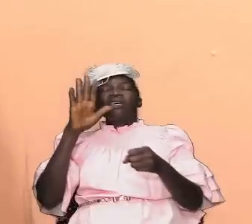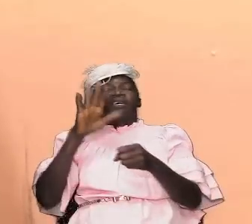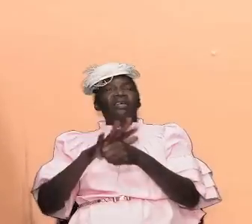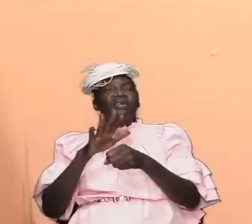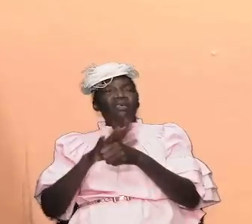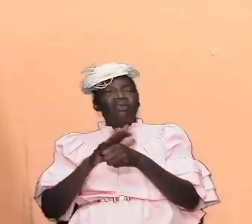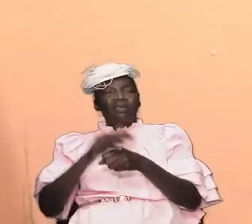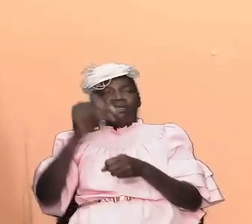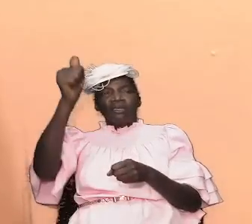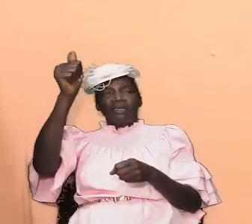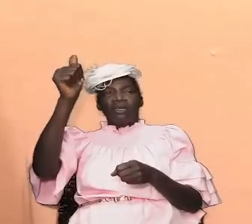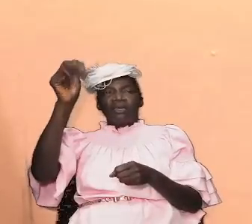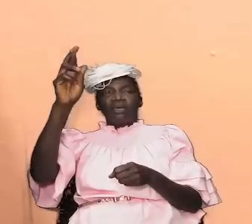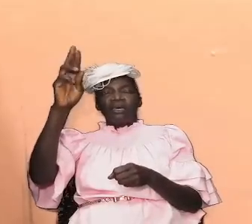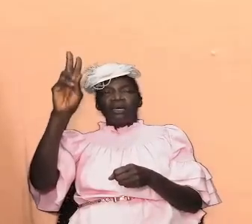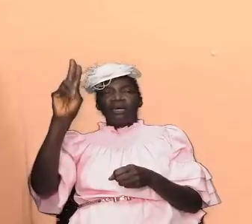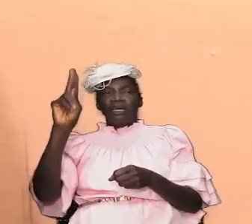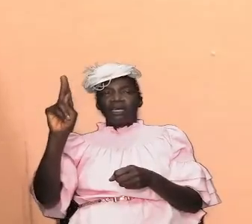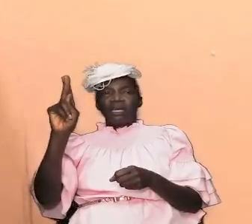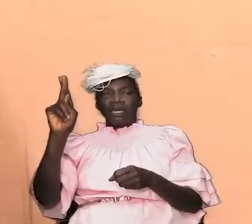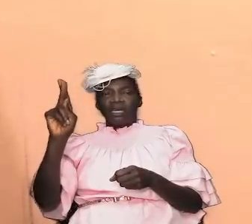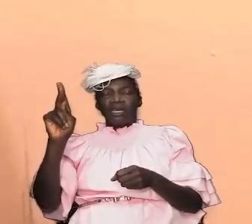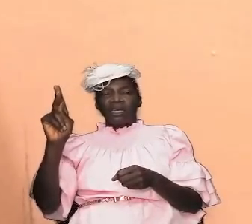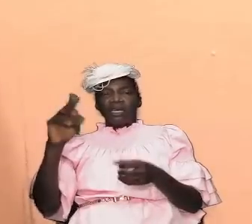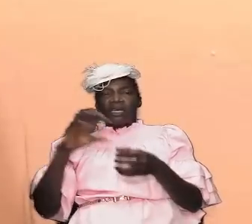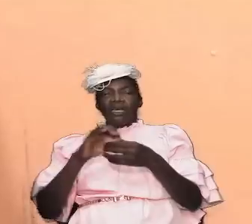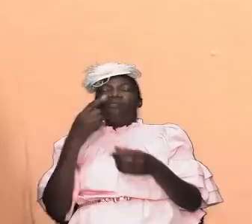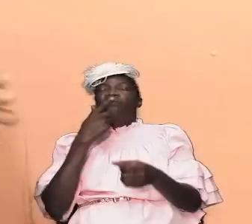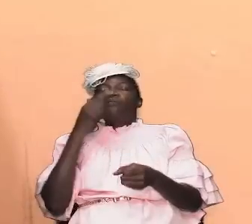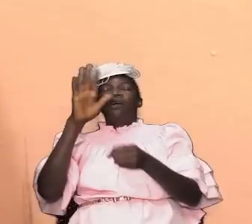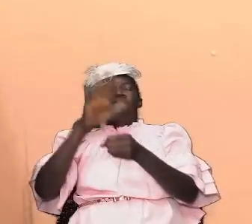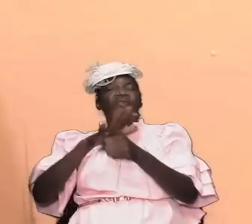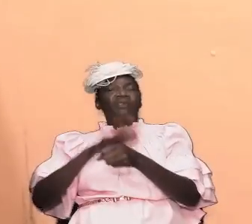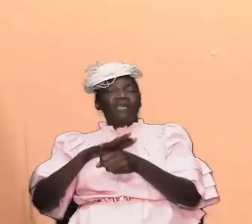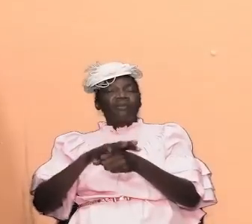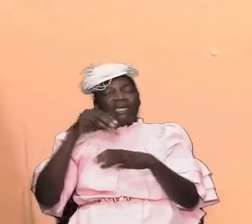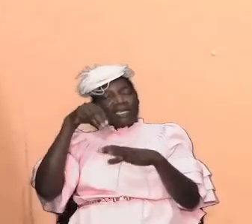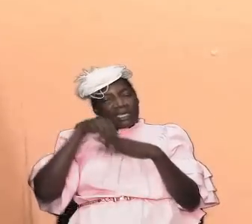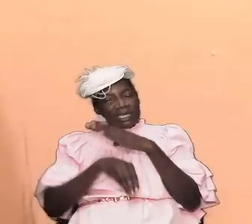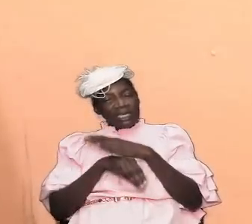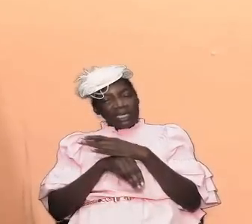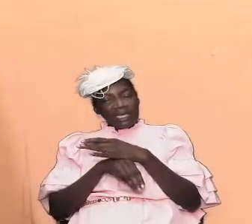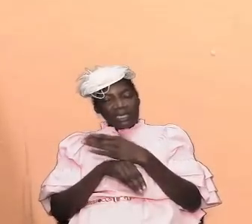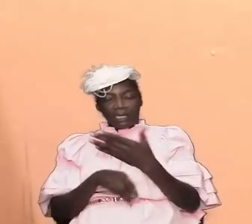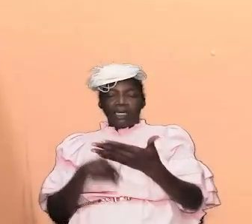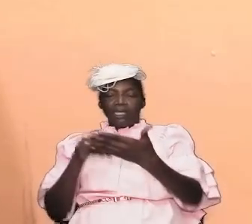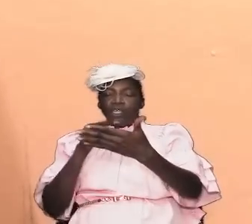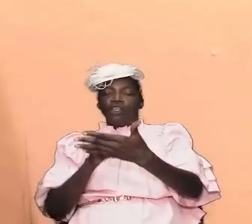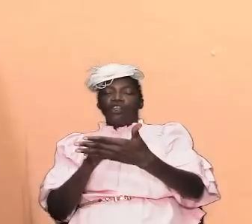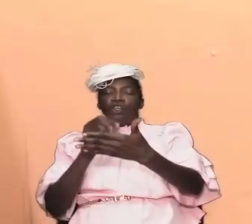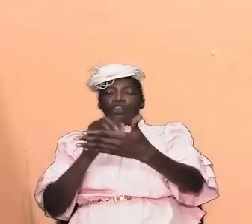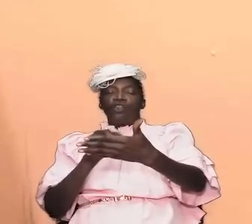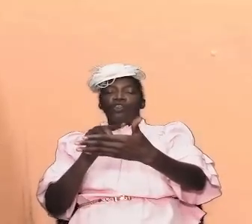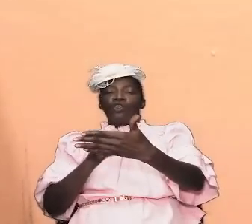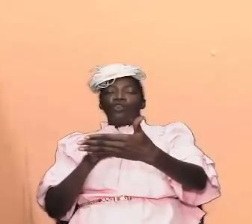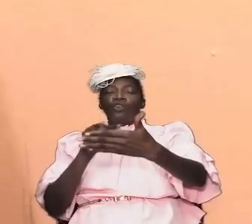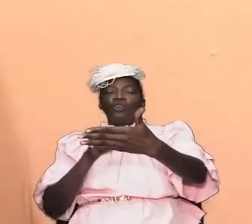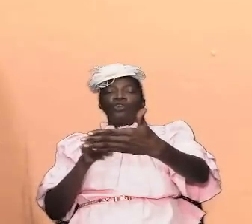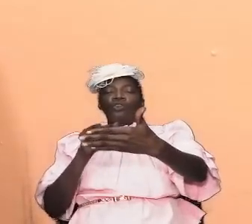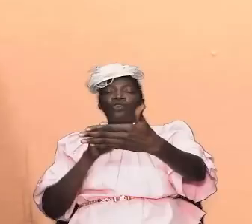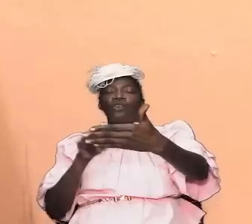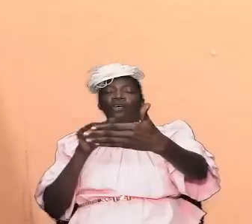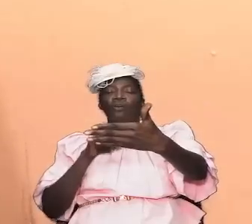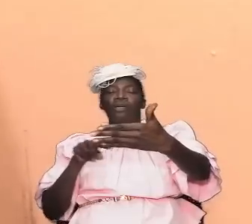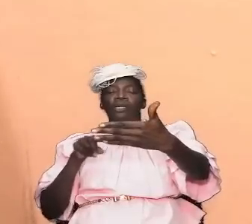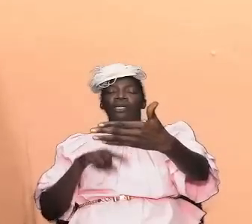ark of the covenant and in it the tablet of stone that he wrote and one of the things that he wrote you